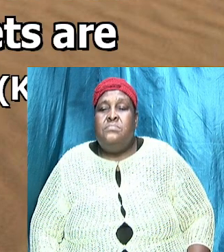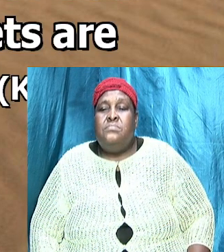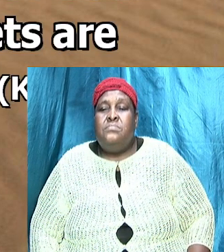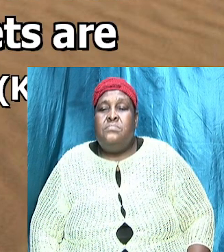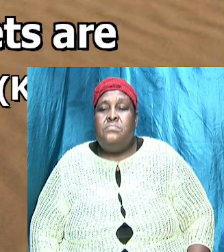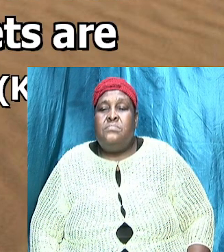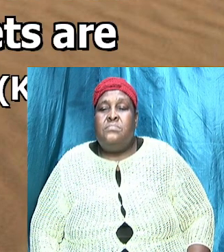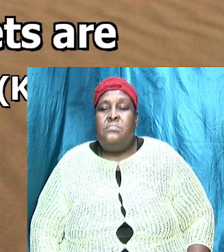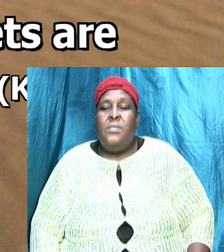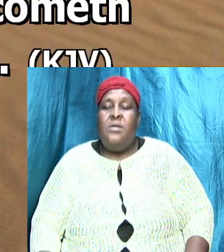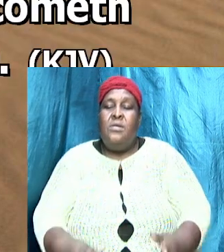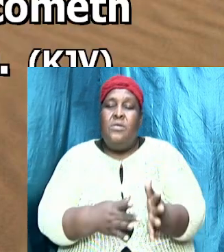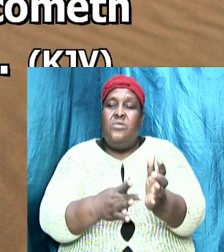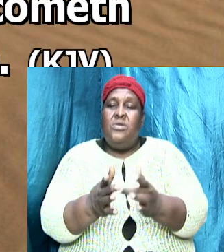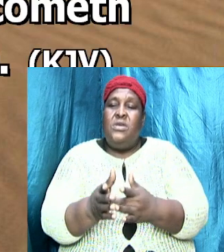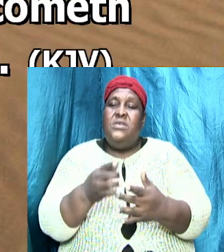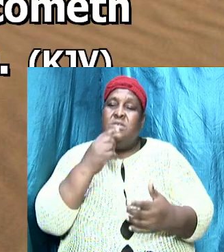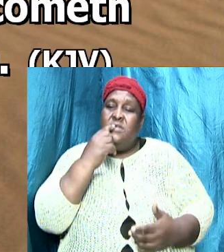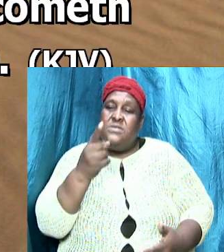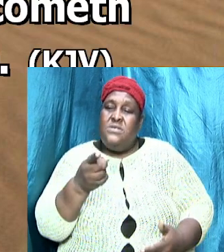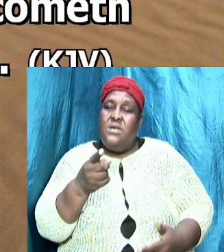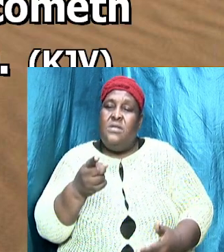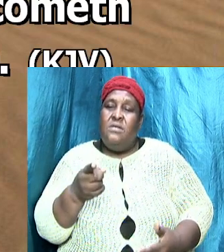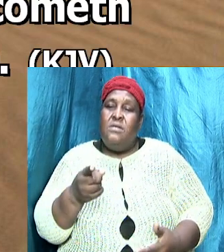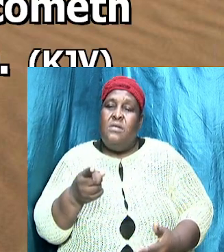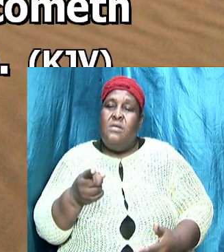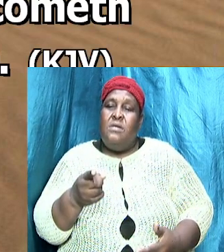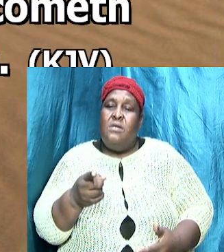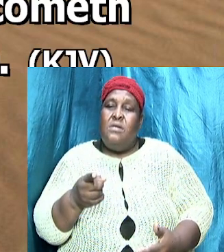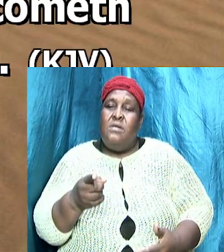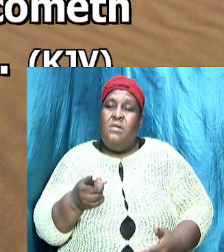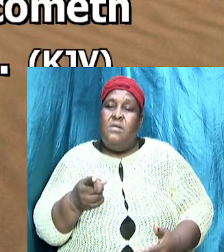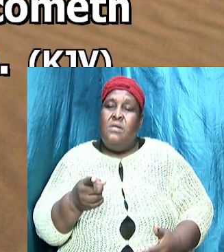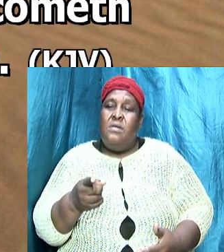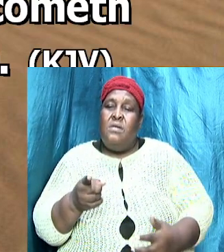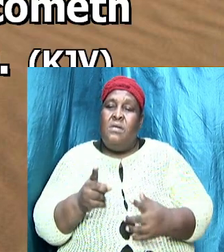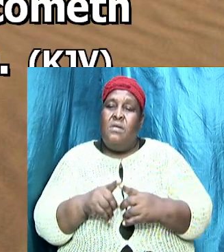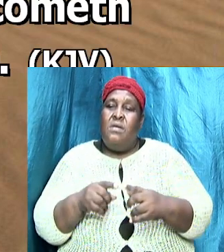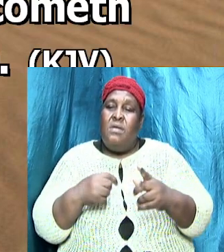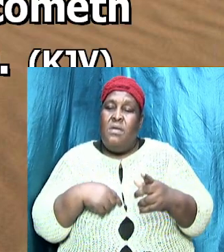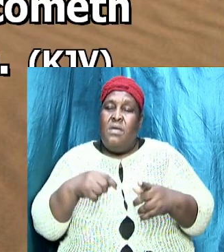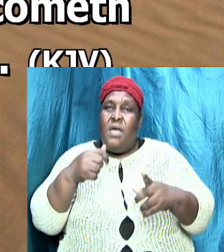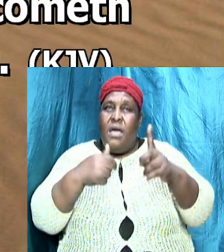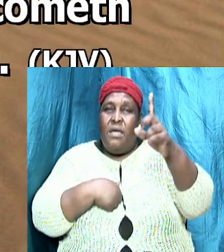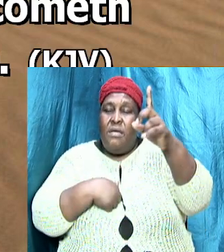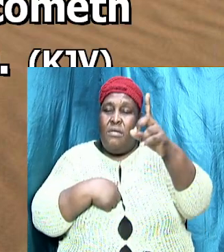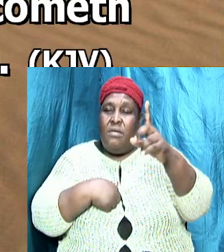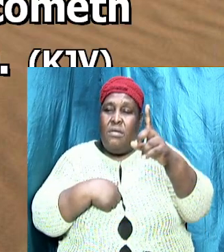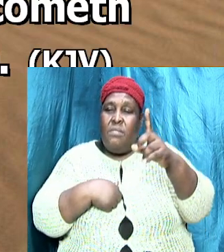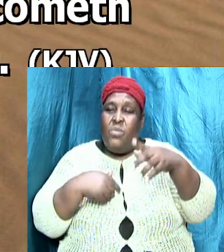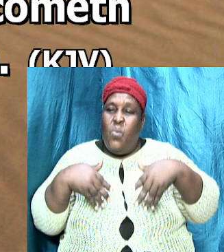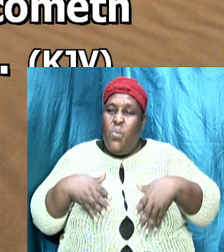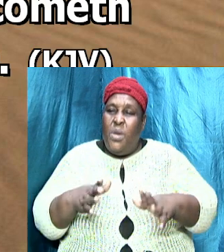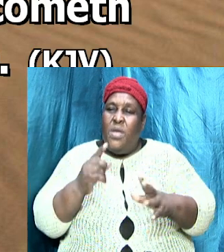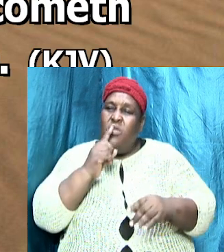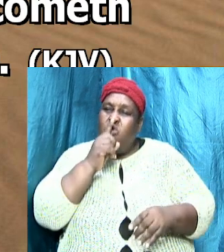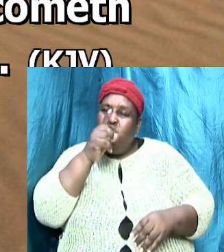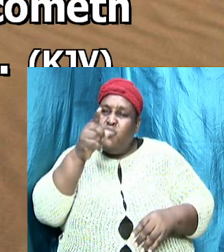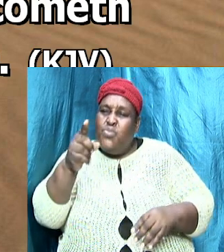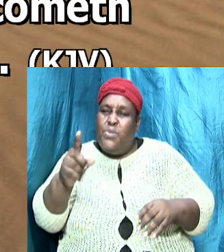Jesus said unto him I am the way the truth